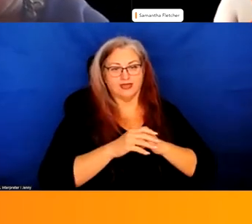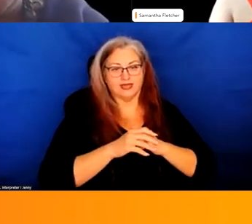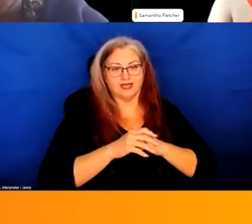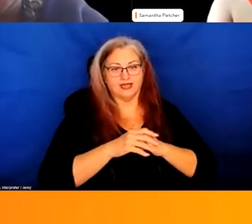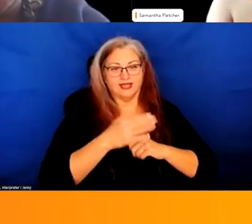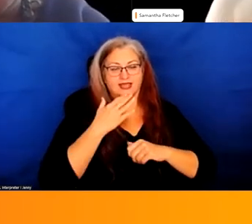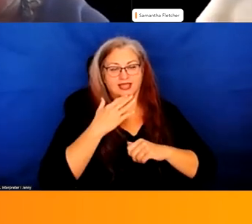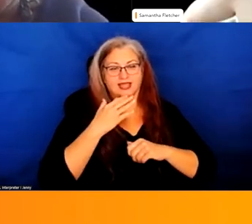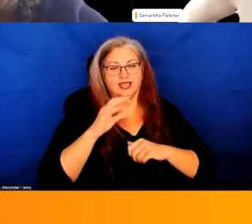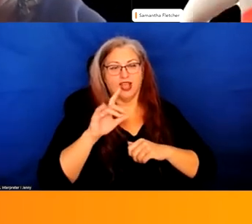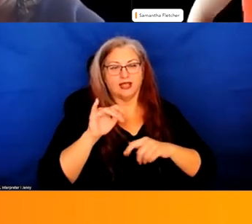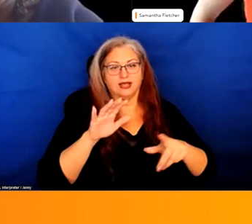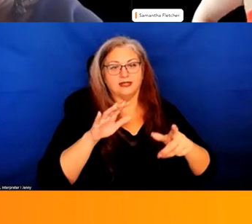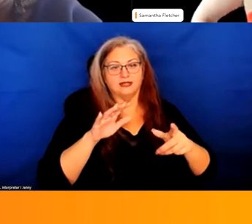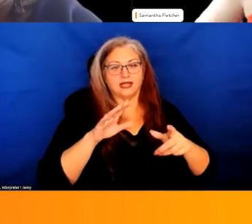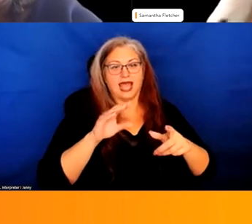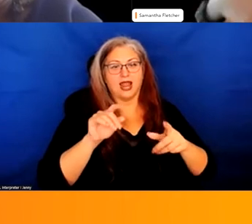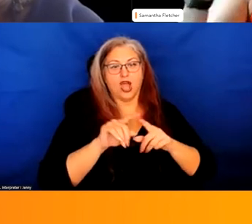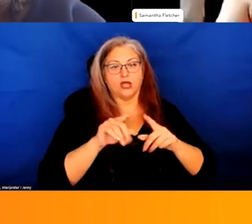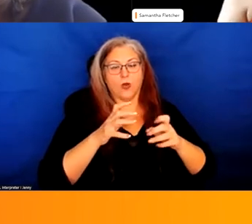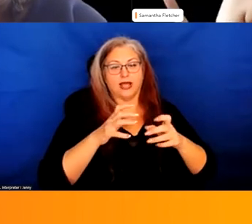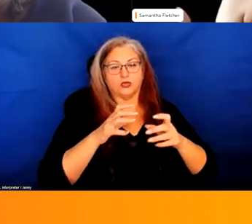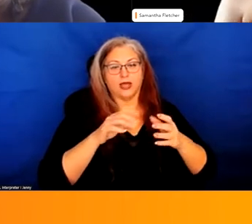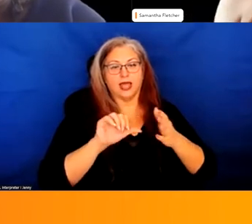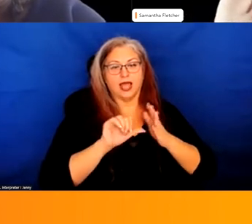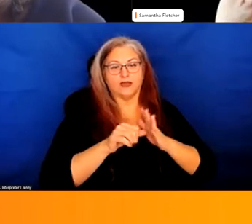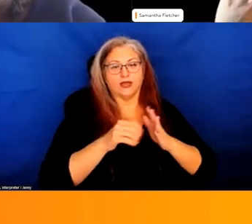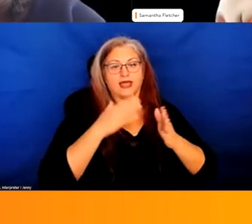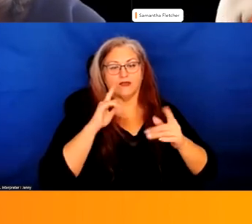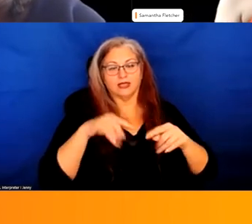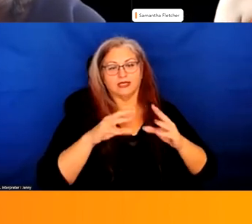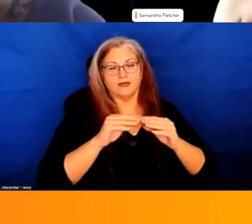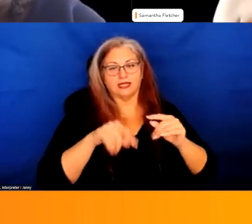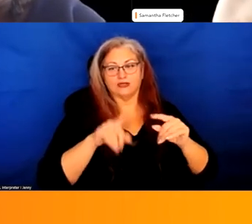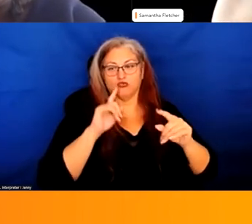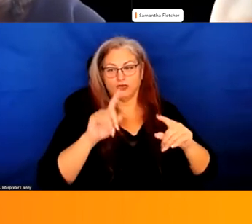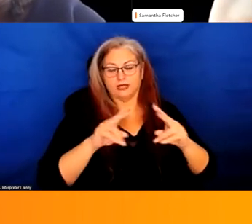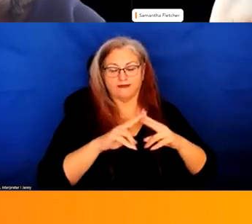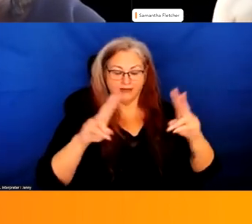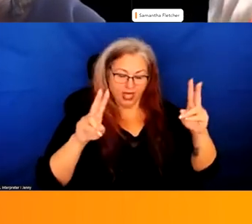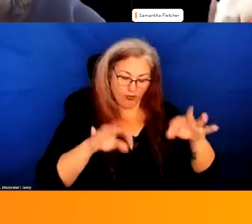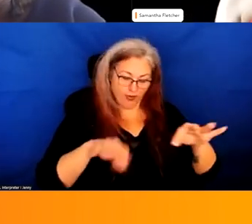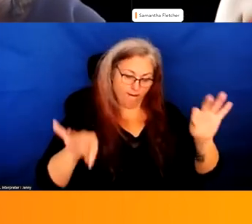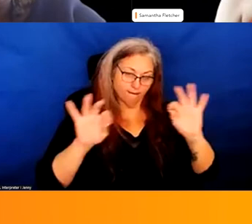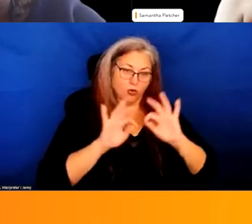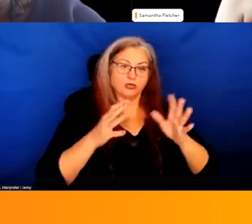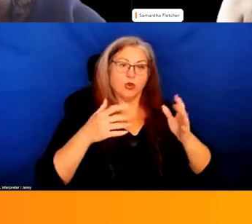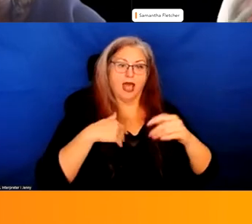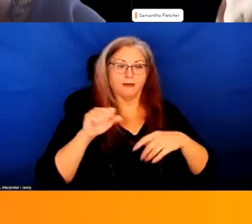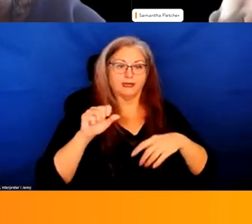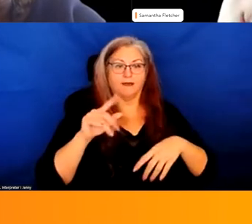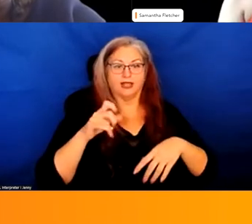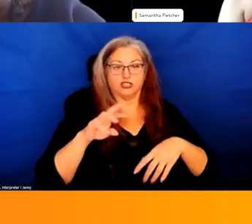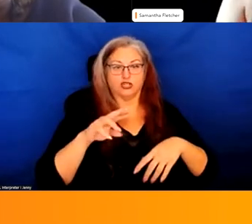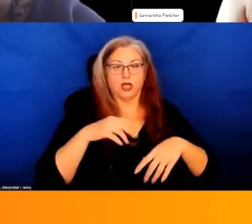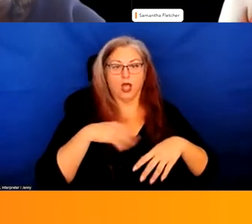Thank you, Carleen. And also, I want to echo, thank you for this conference. It's incredibly important. So I'm Sam Fletcher. I'm going to